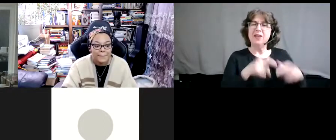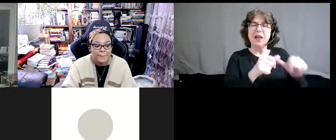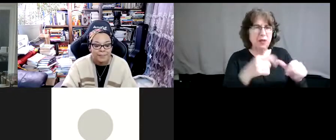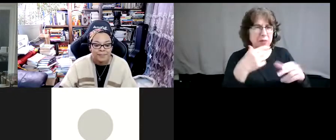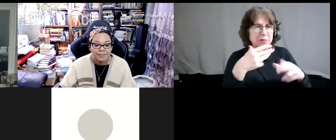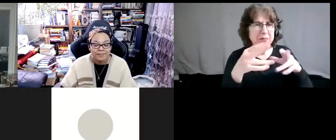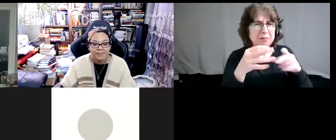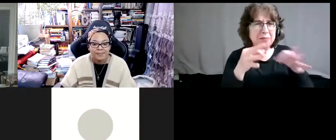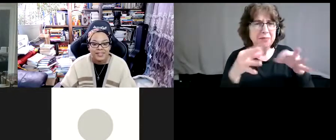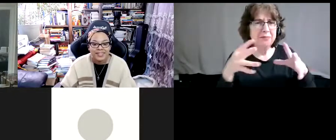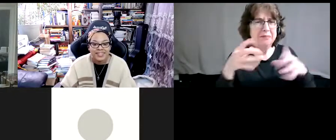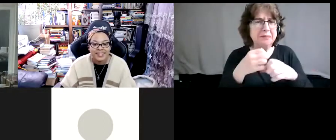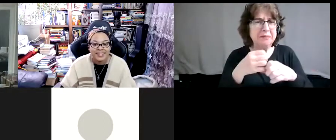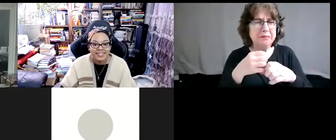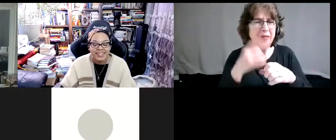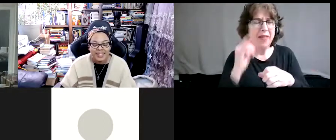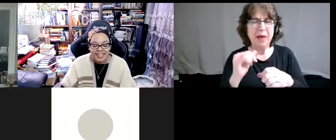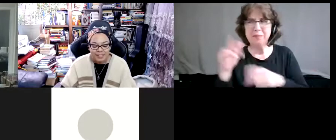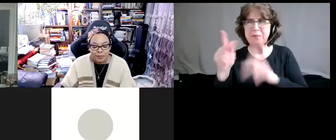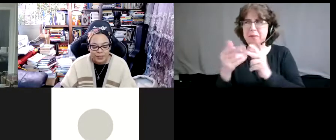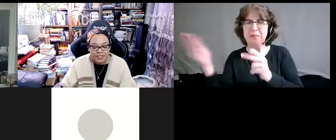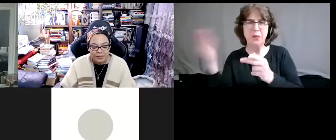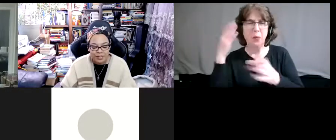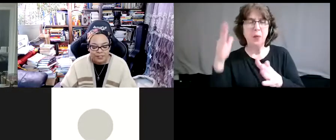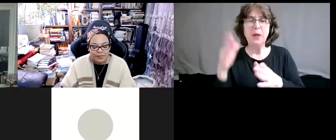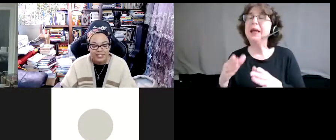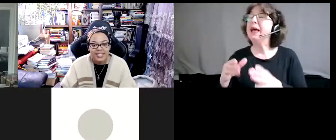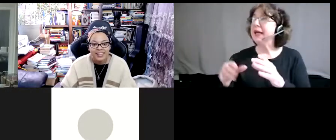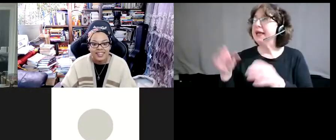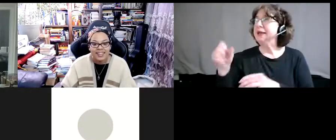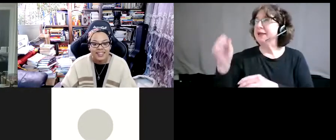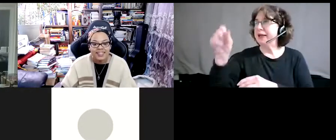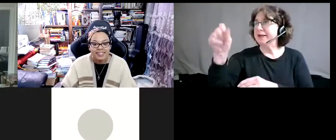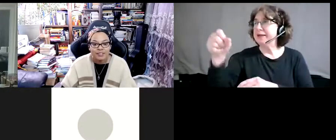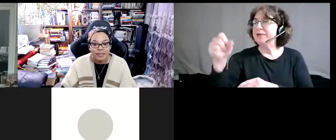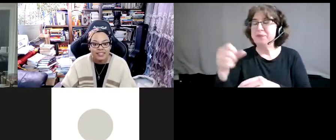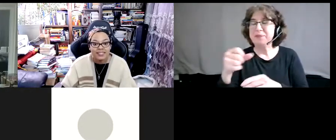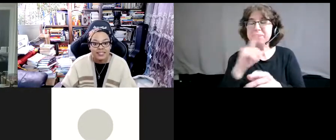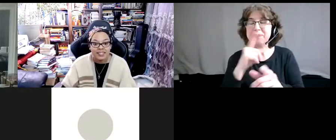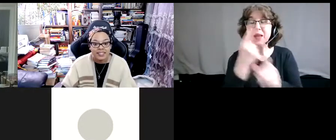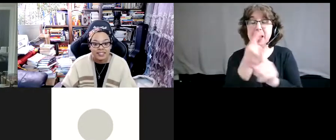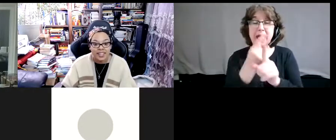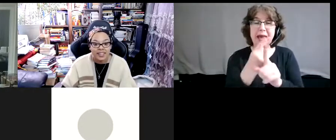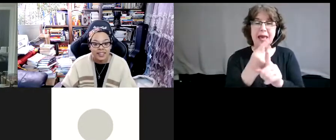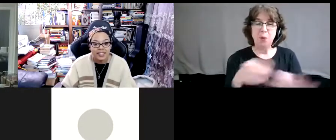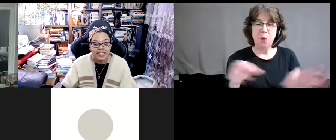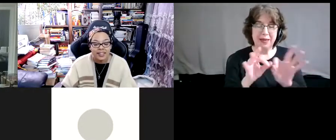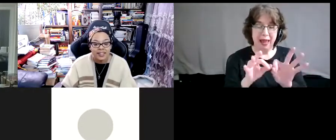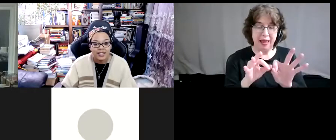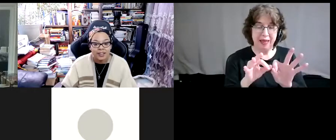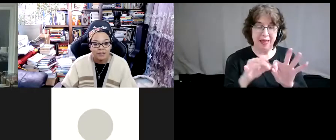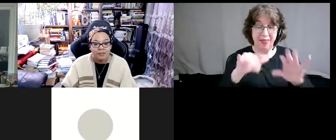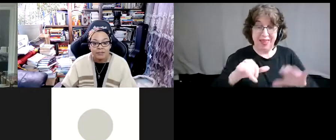familiar. Yeah, it's important to preface with saying that in this space, it's not to say